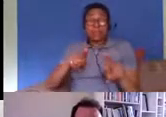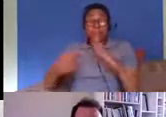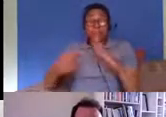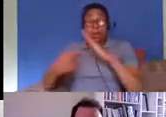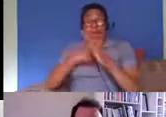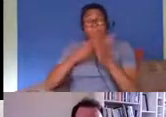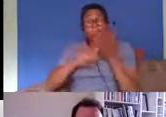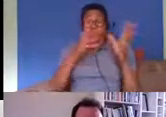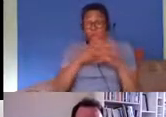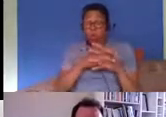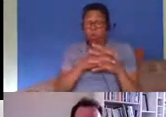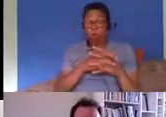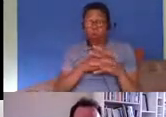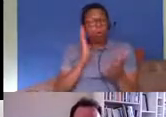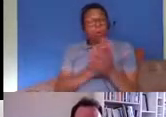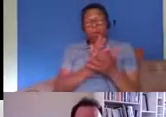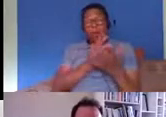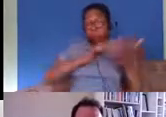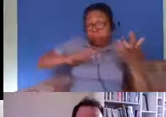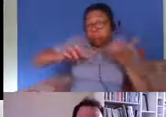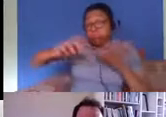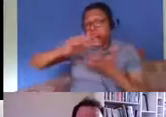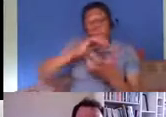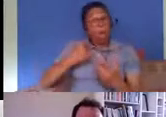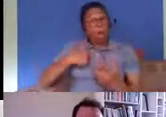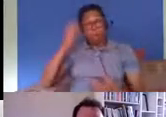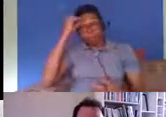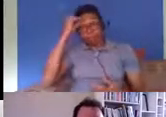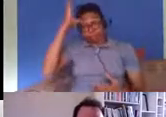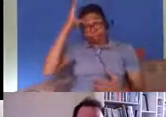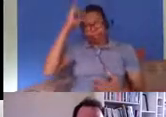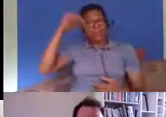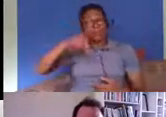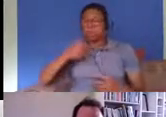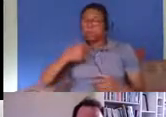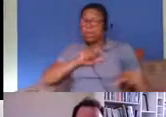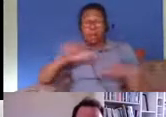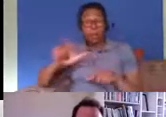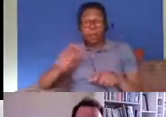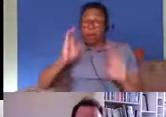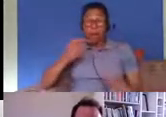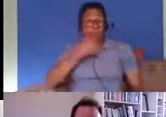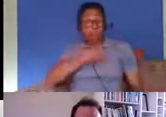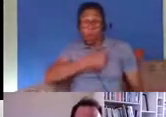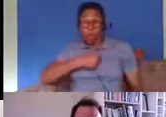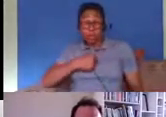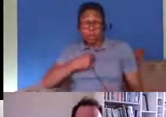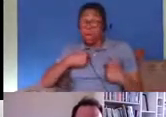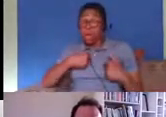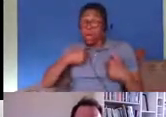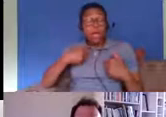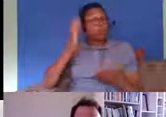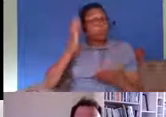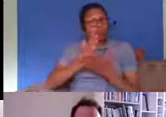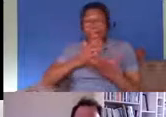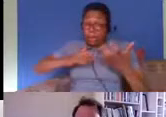i can say that uh as an immigration lawyer i always feel a bit guilty um saying it because it sounds like a pitch for business you know when you're a lawyer